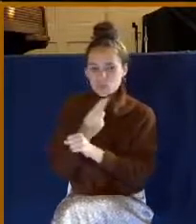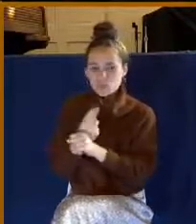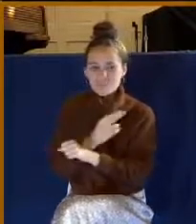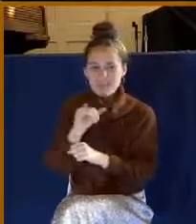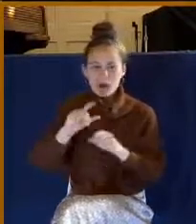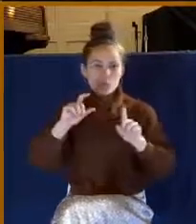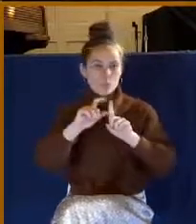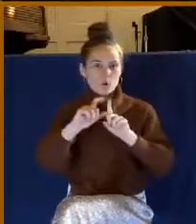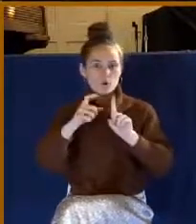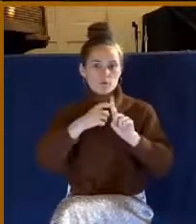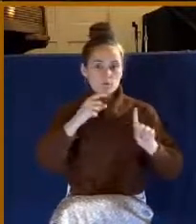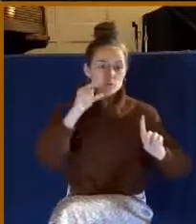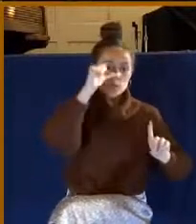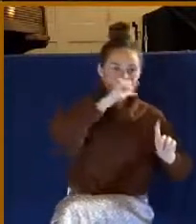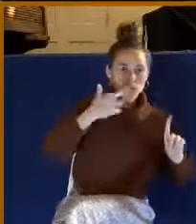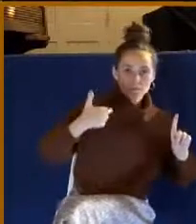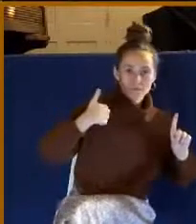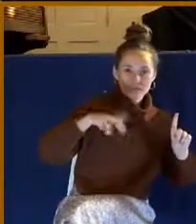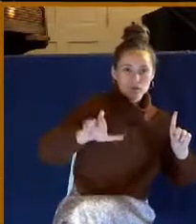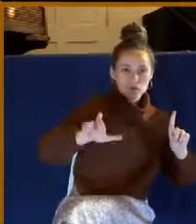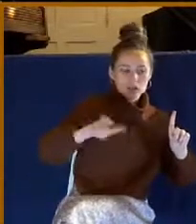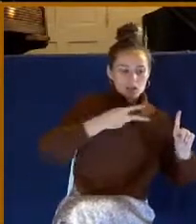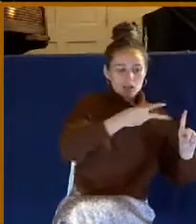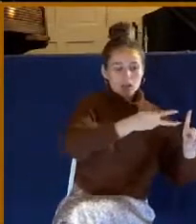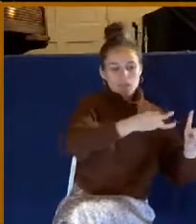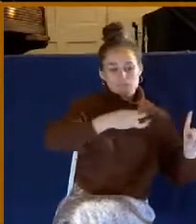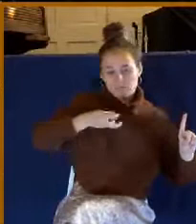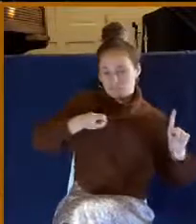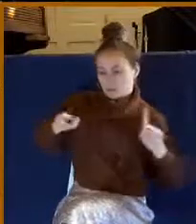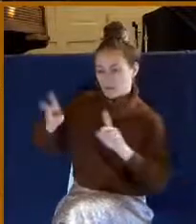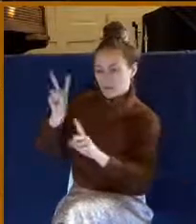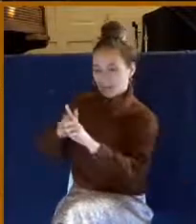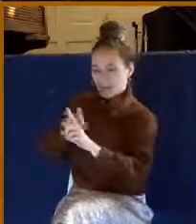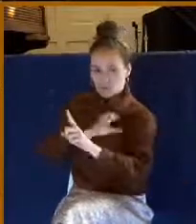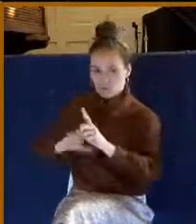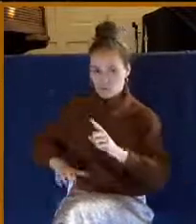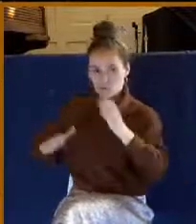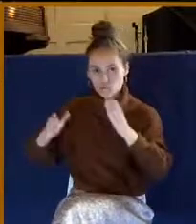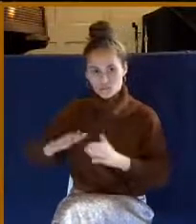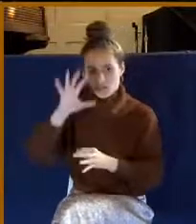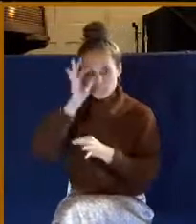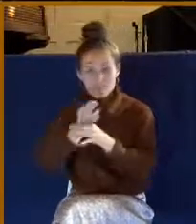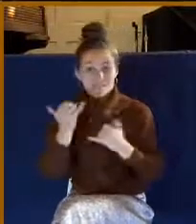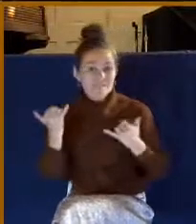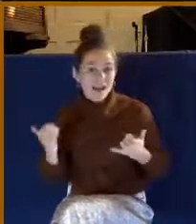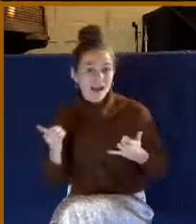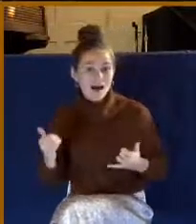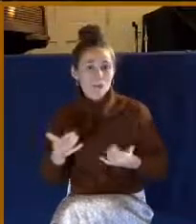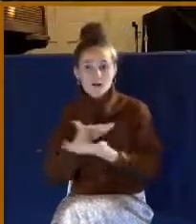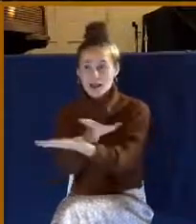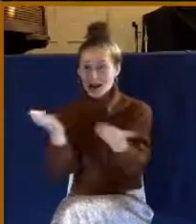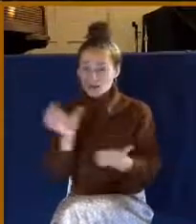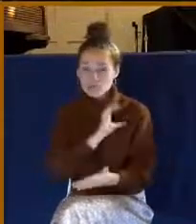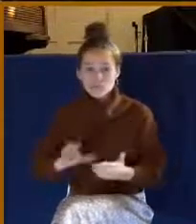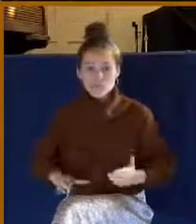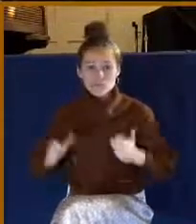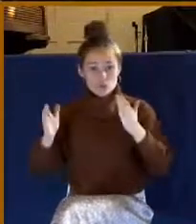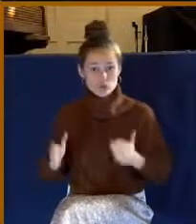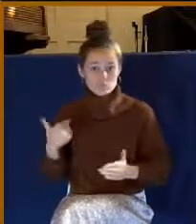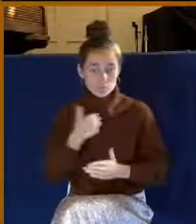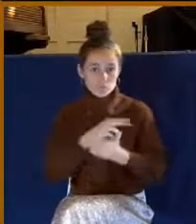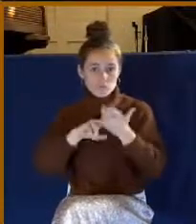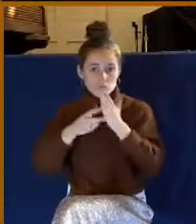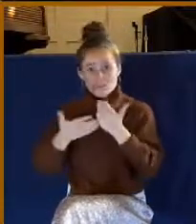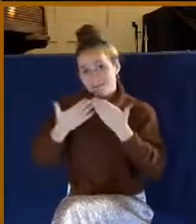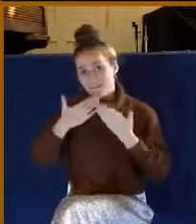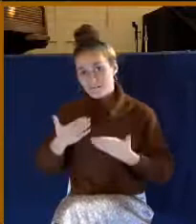word, and he pulls it into the Christian faith. And now as Christians, we are to be eucharisteo. We're to be thankful